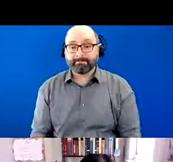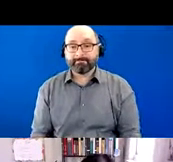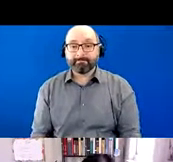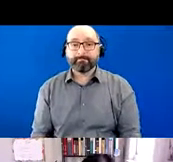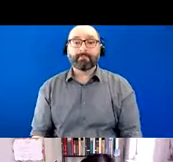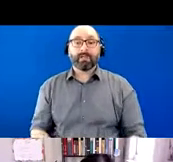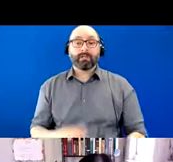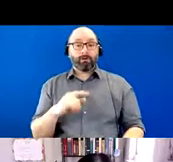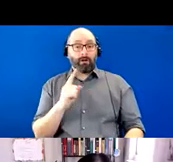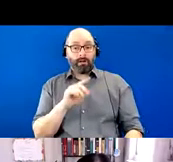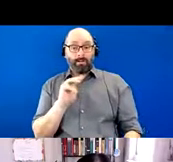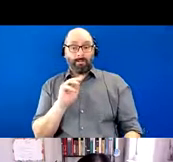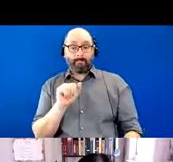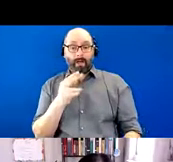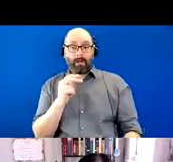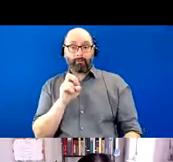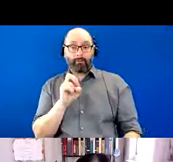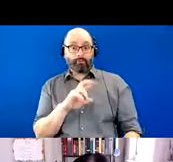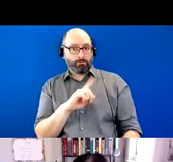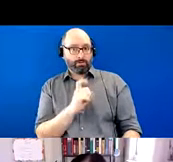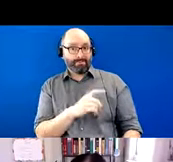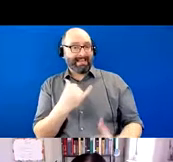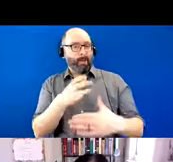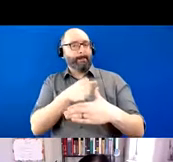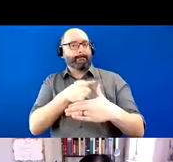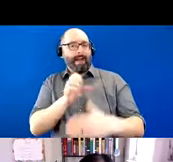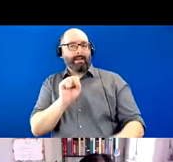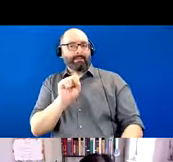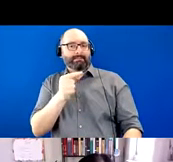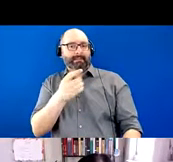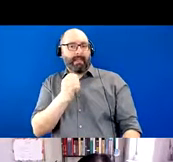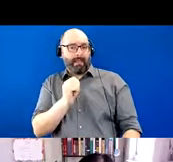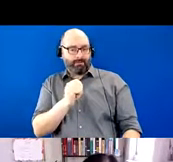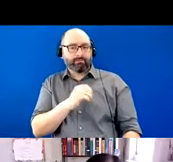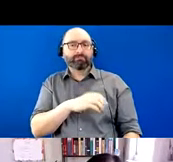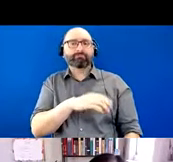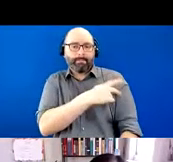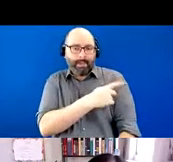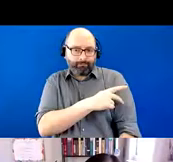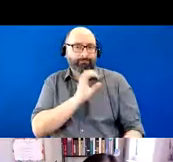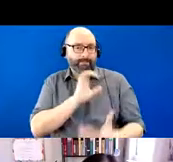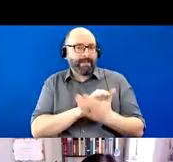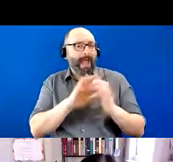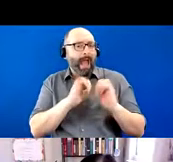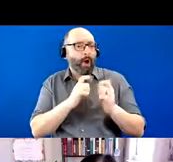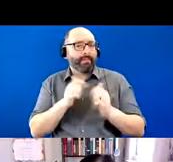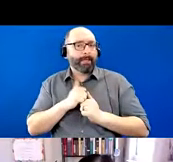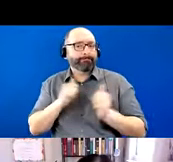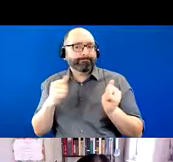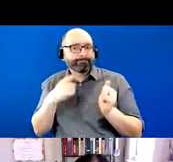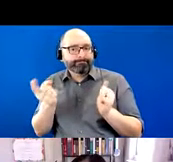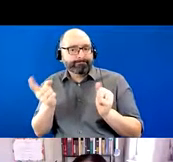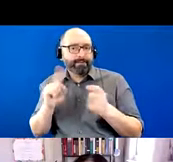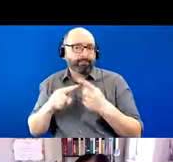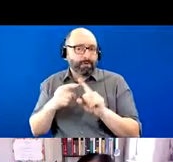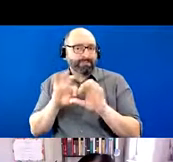Manor here in the mild stage, you know, for our patient and his wife, you know, how did they disclose to their friends and family and